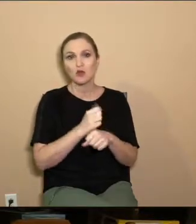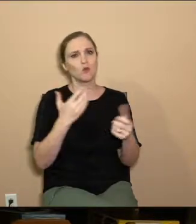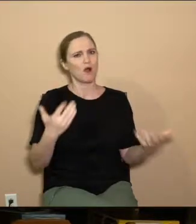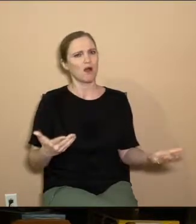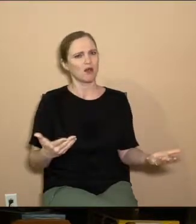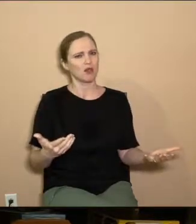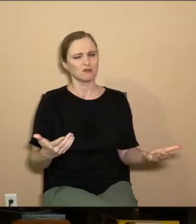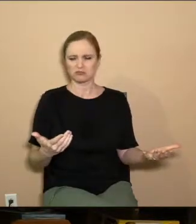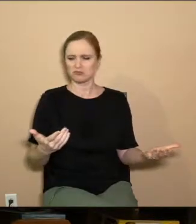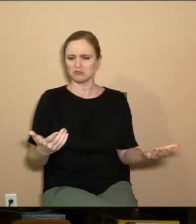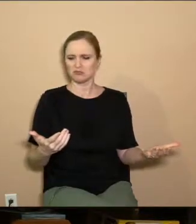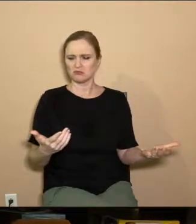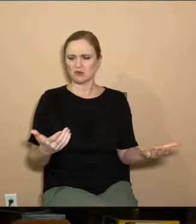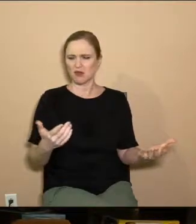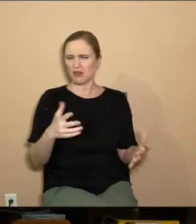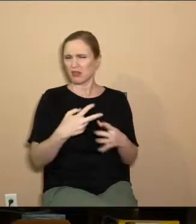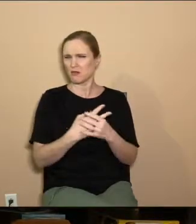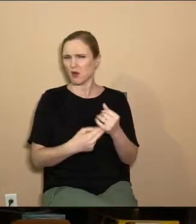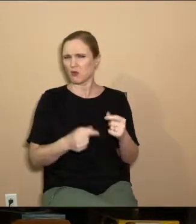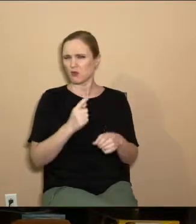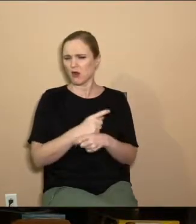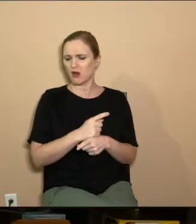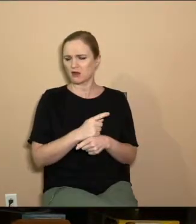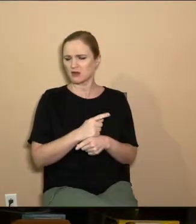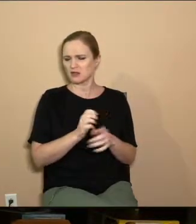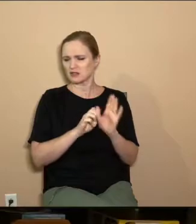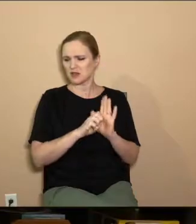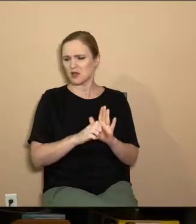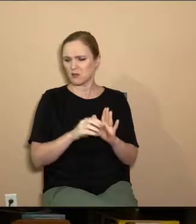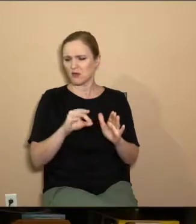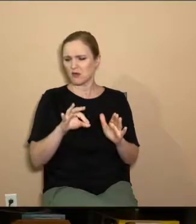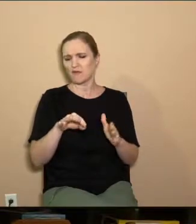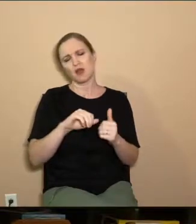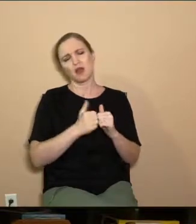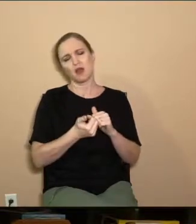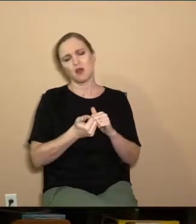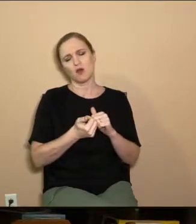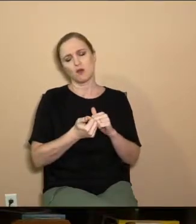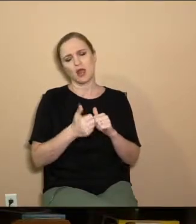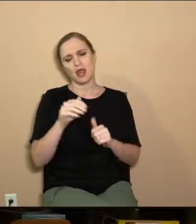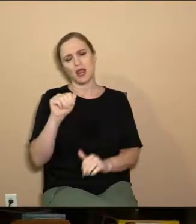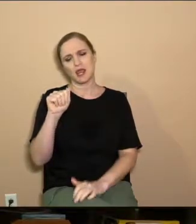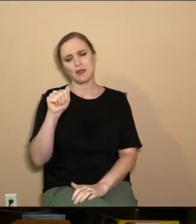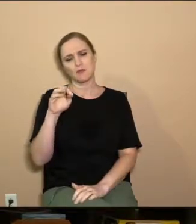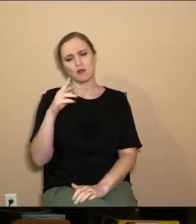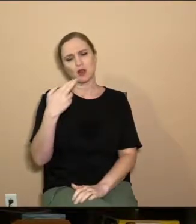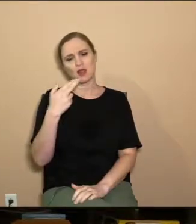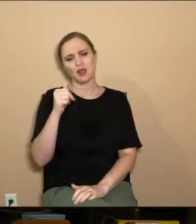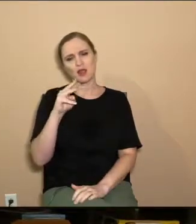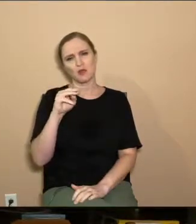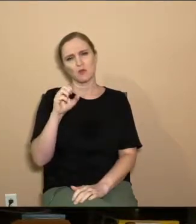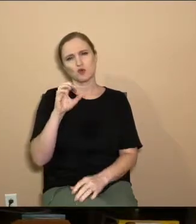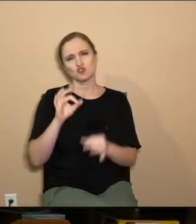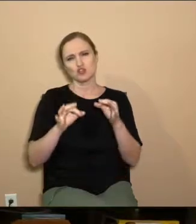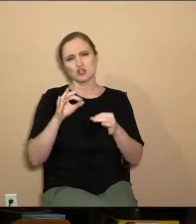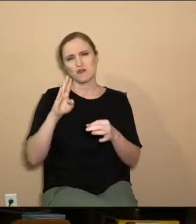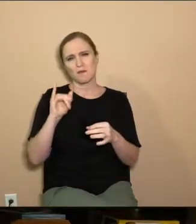works. Well, are they, again, are they both right? Is this an example of how Abraham was justified